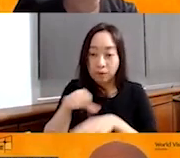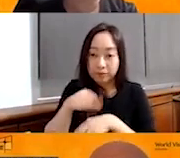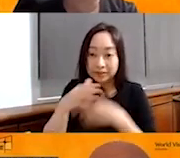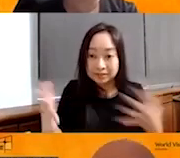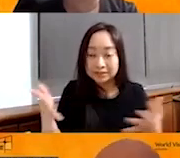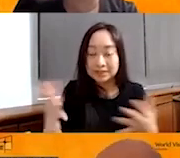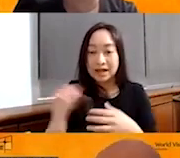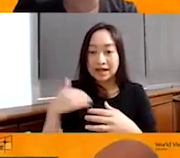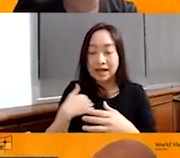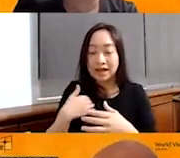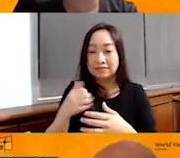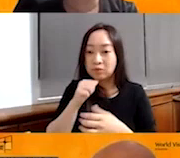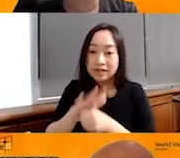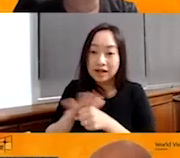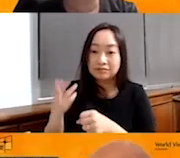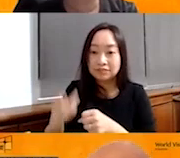some scarcity of resources.